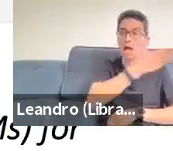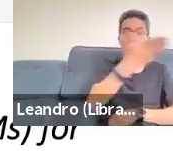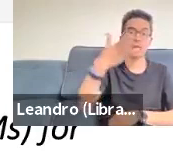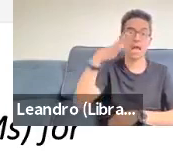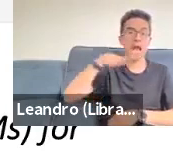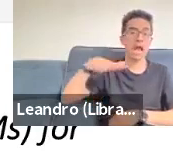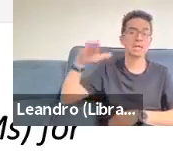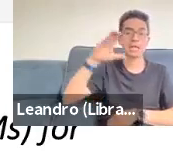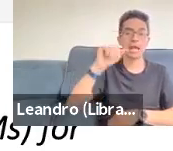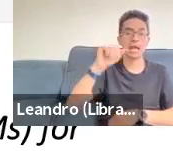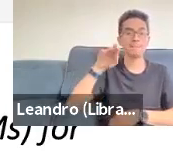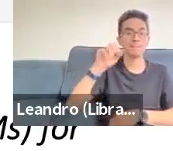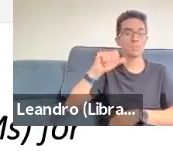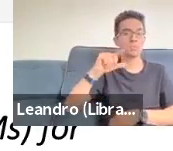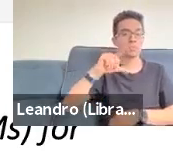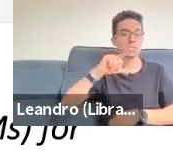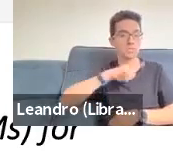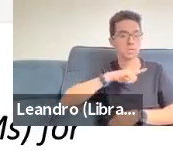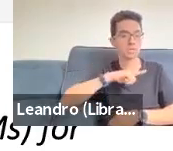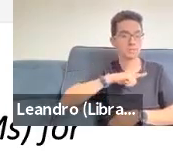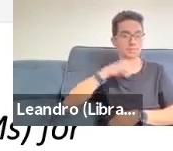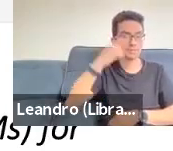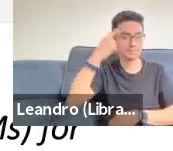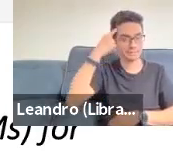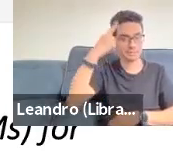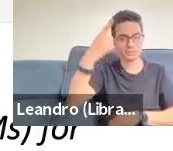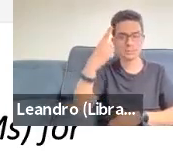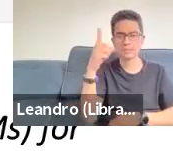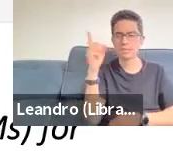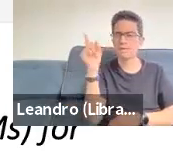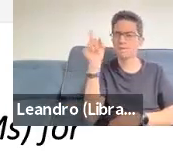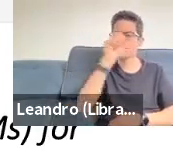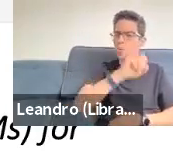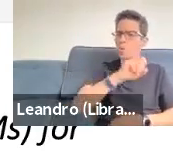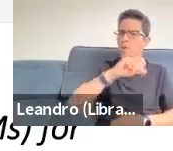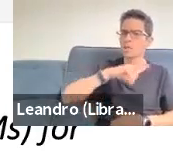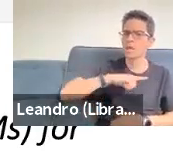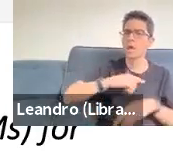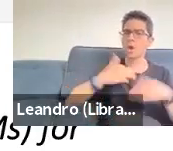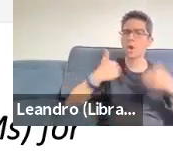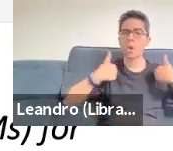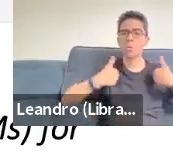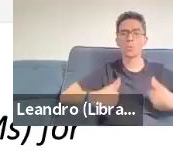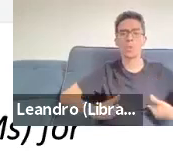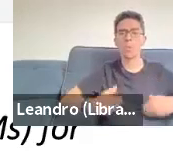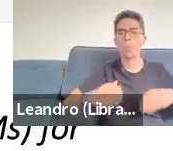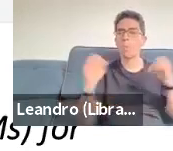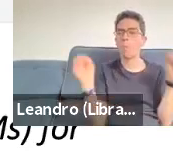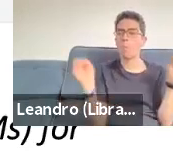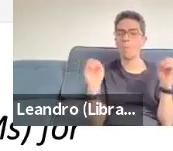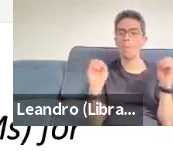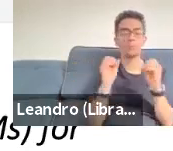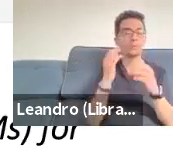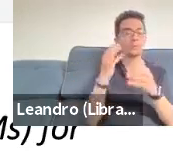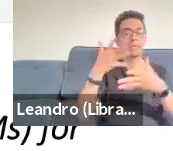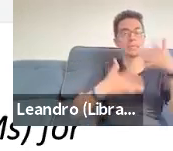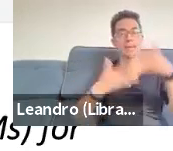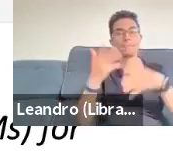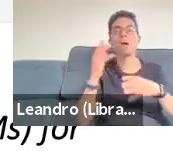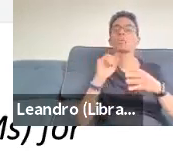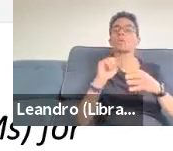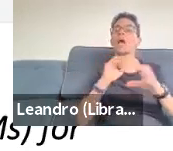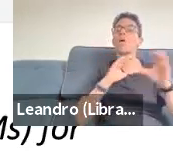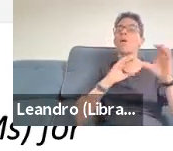By blending then the strengths of human mediators with features of digital AAC devices.